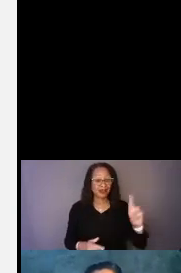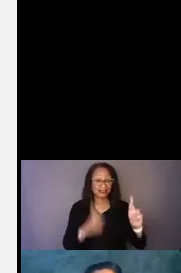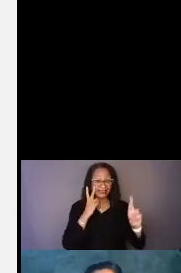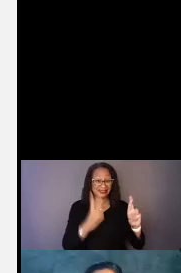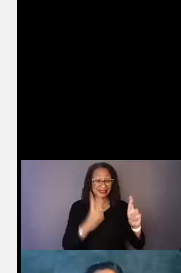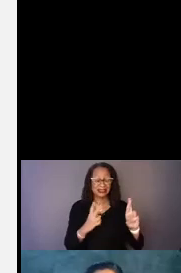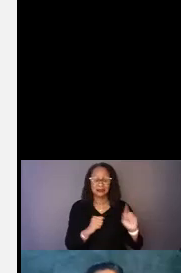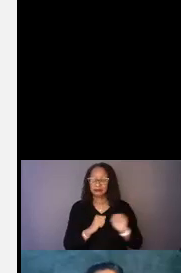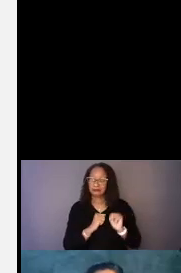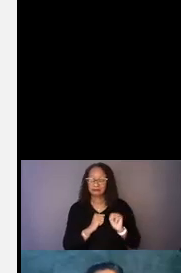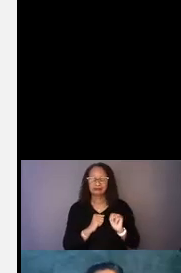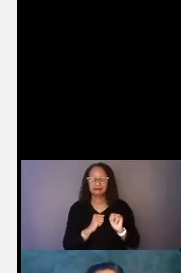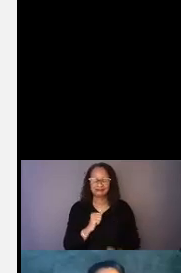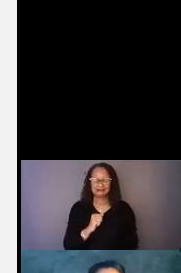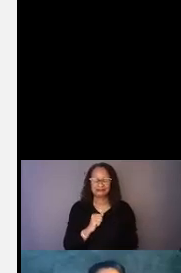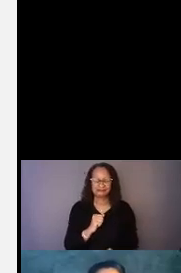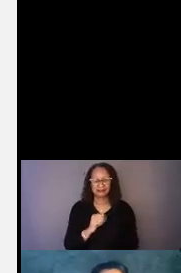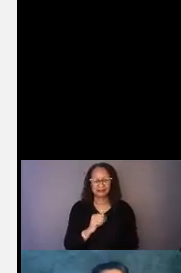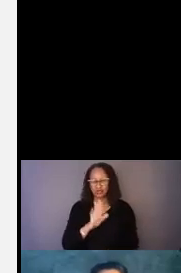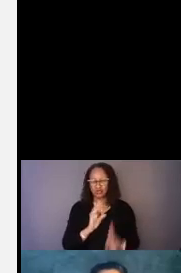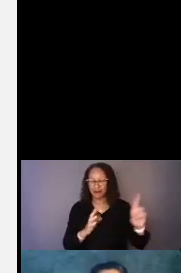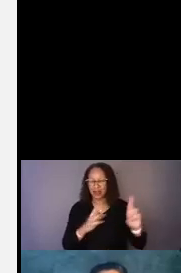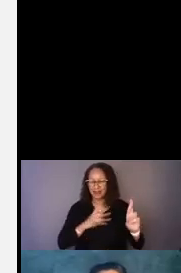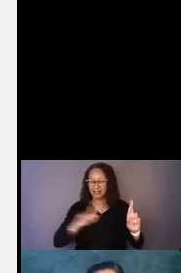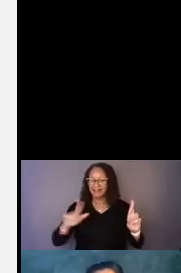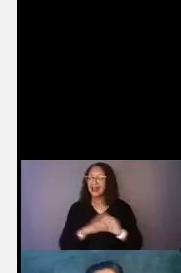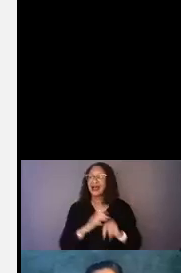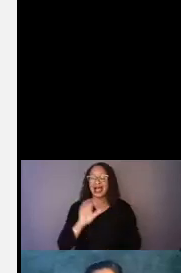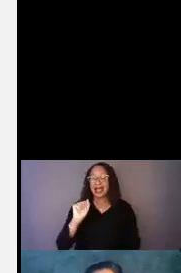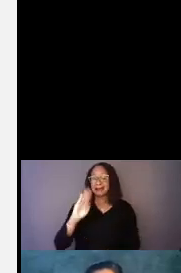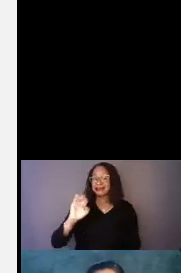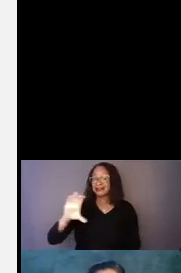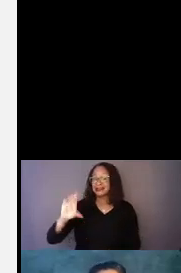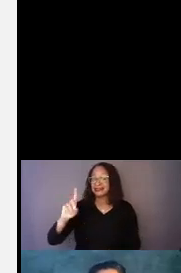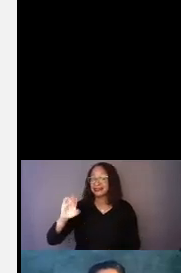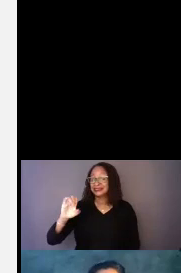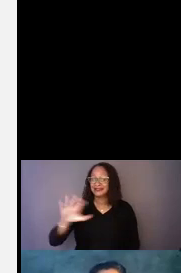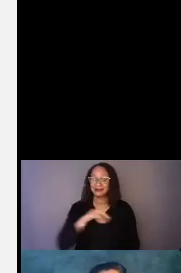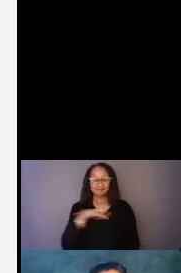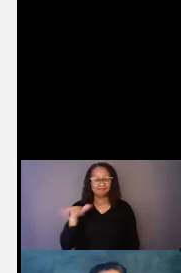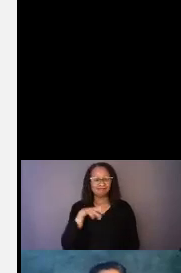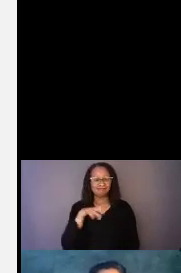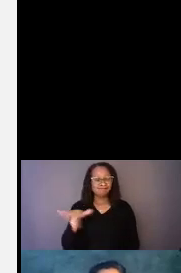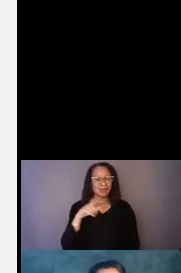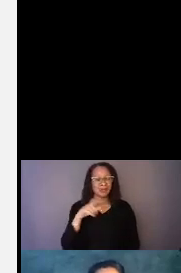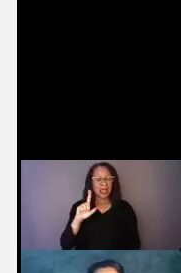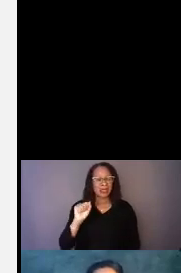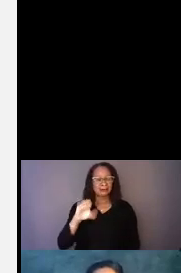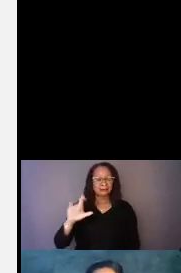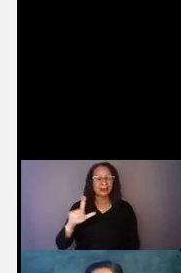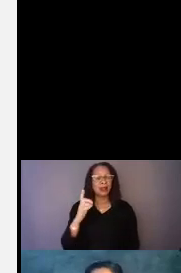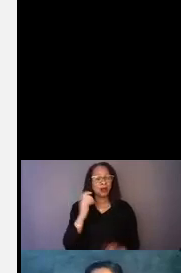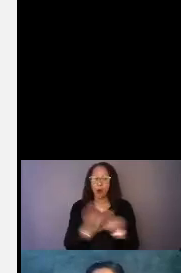Sign Language alphabet, which is one handed. I can say the whole alphabet with one hand and count from the number